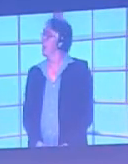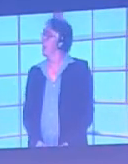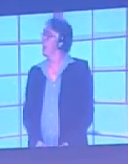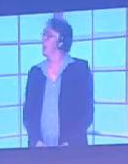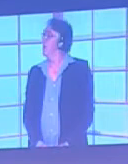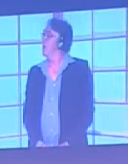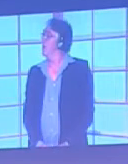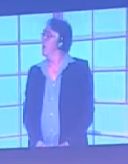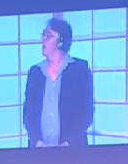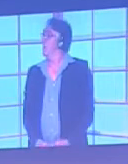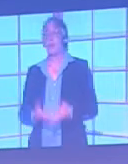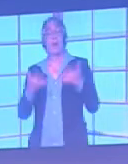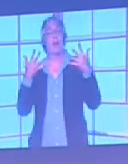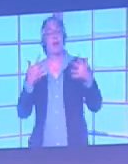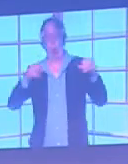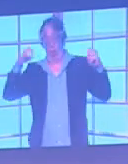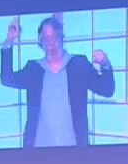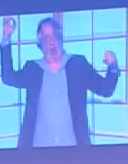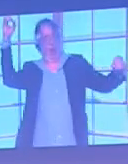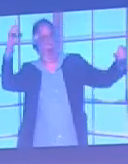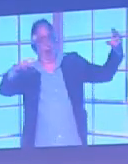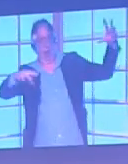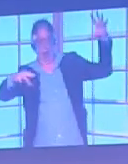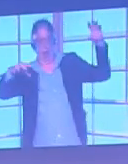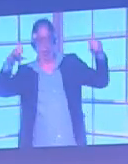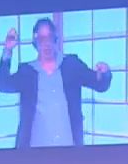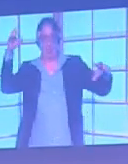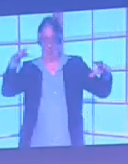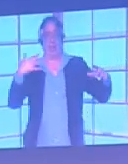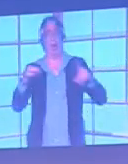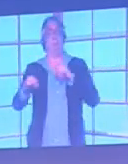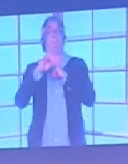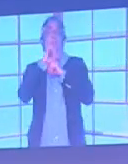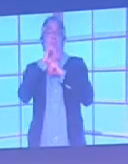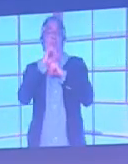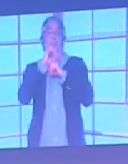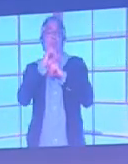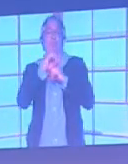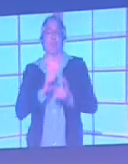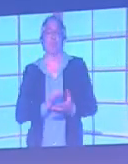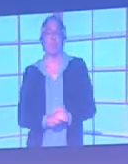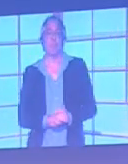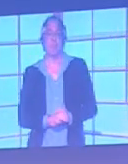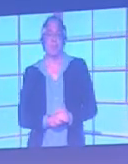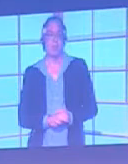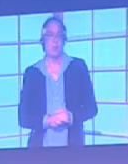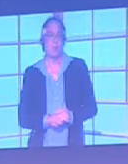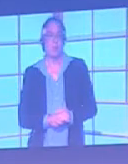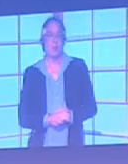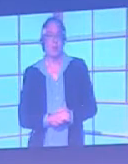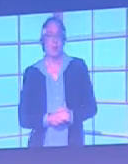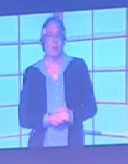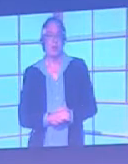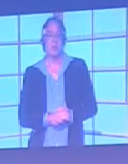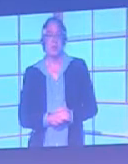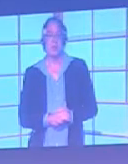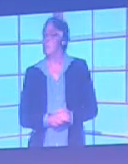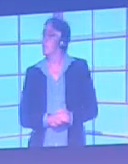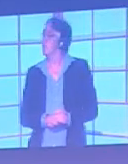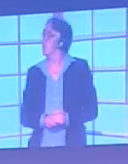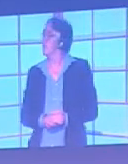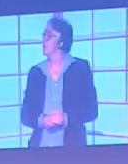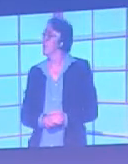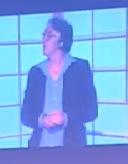The type of lighting can affect what colour blind people can see. It can affect their understanding of what a colour is. So